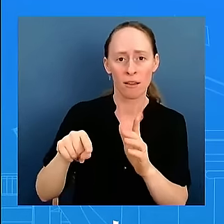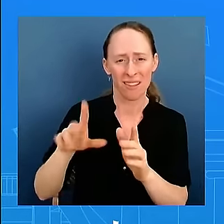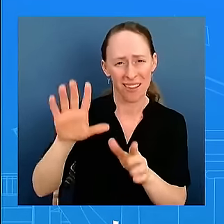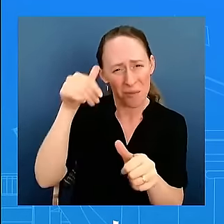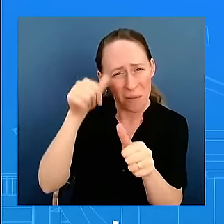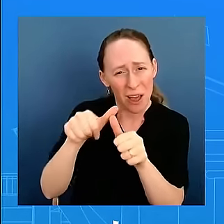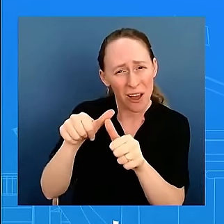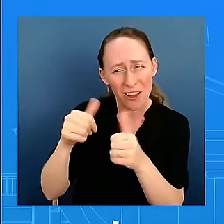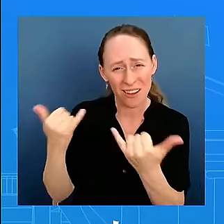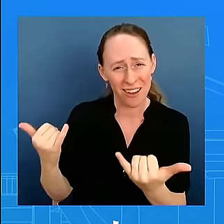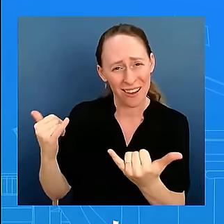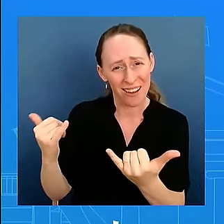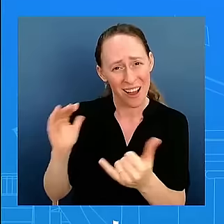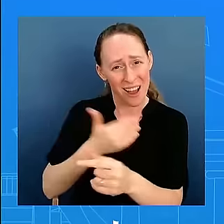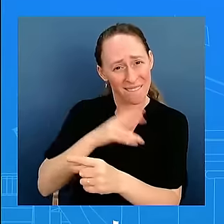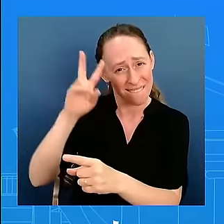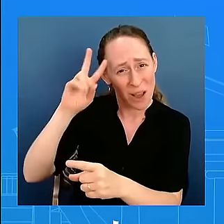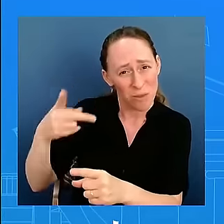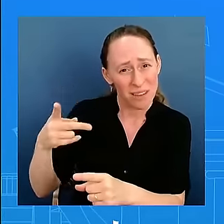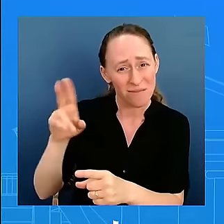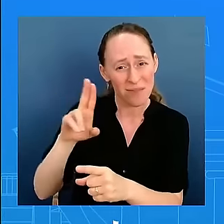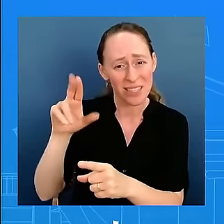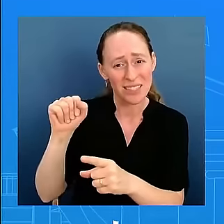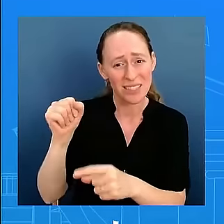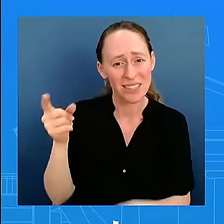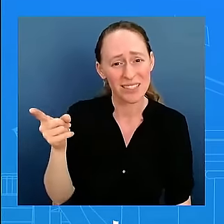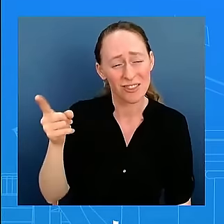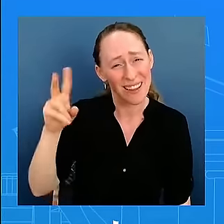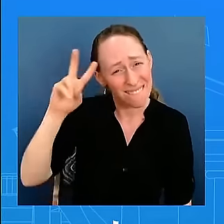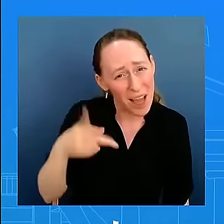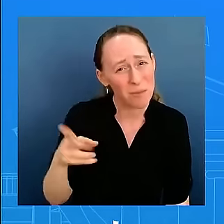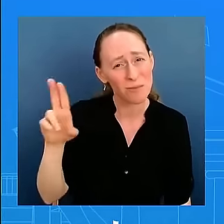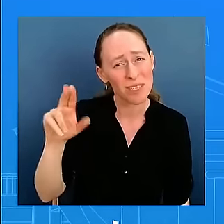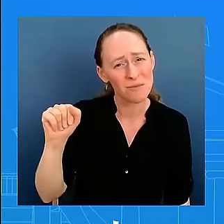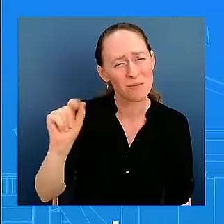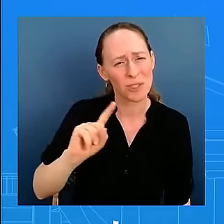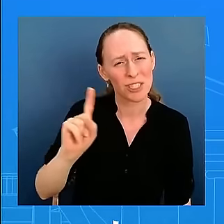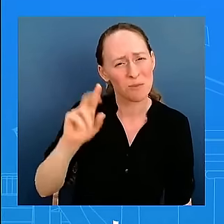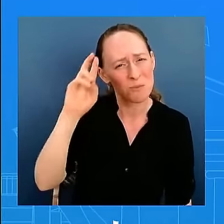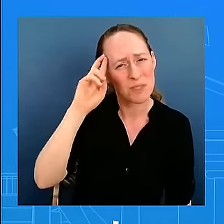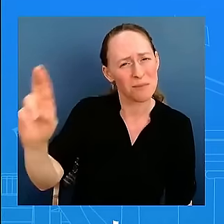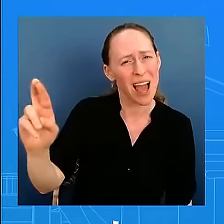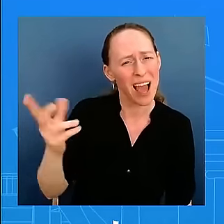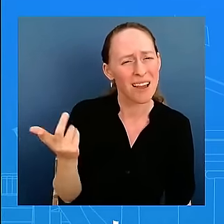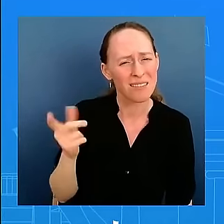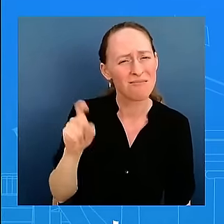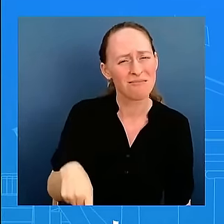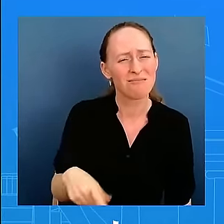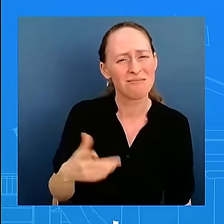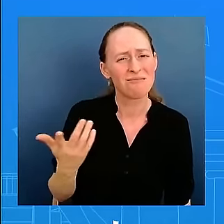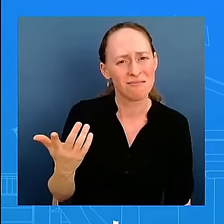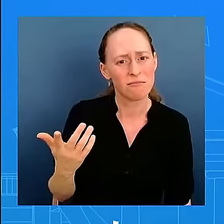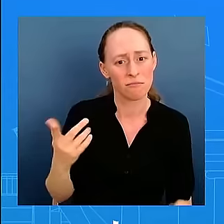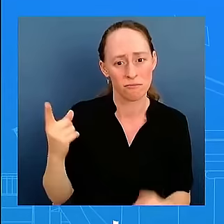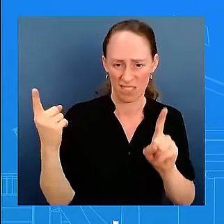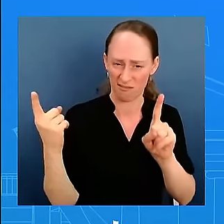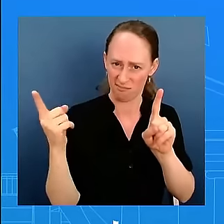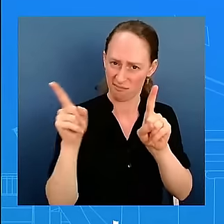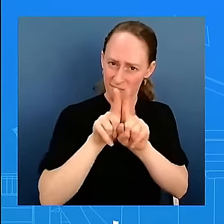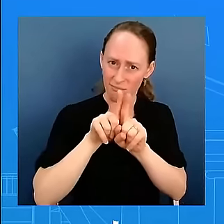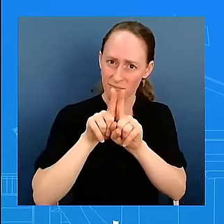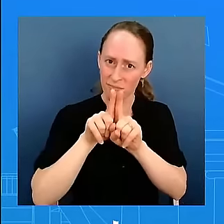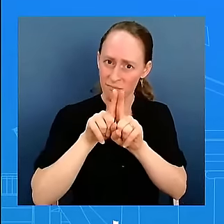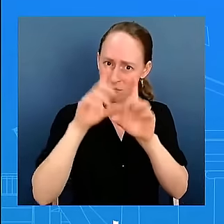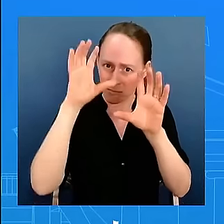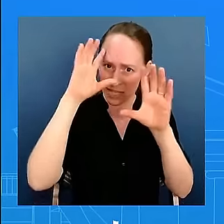vice president of the united states she should get that respect she's been doing this job with the president for almost four years she's a former